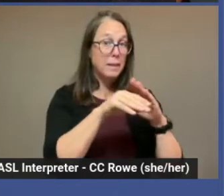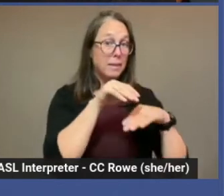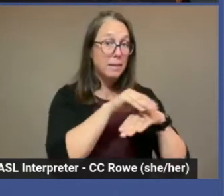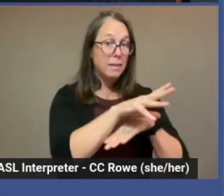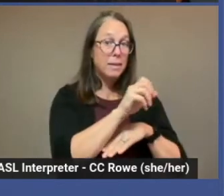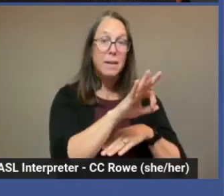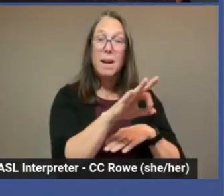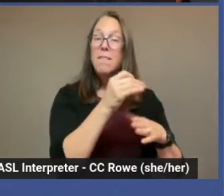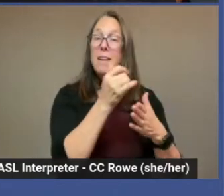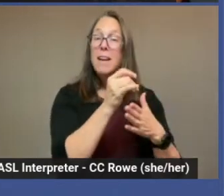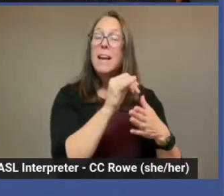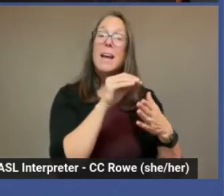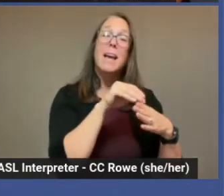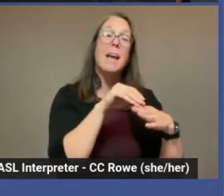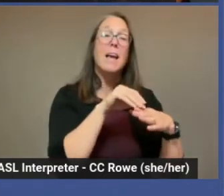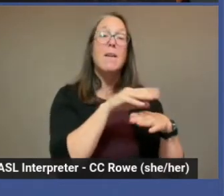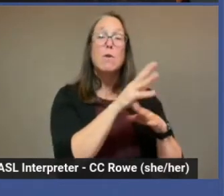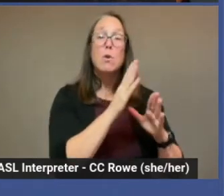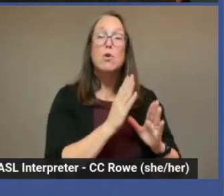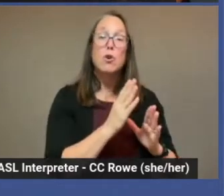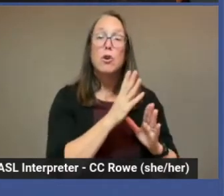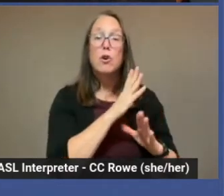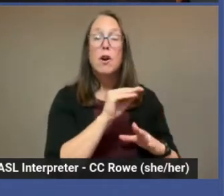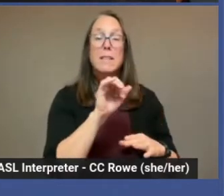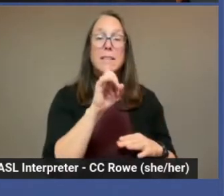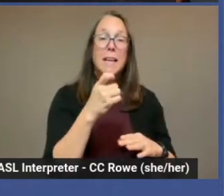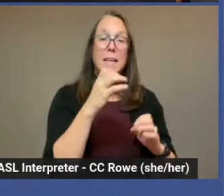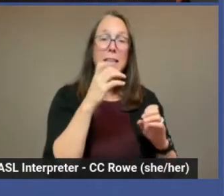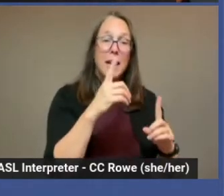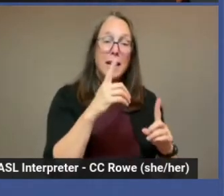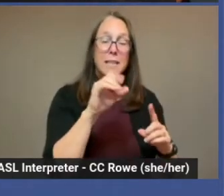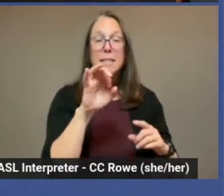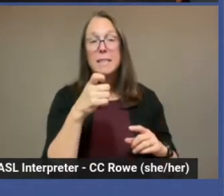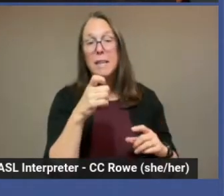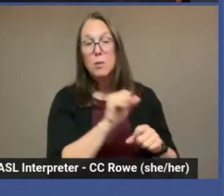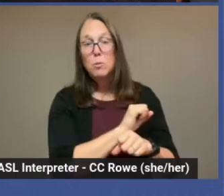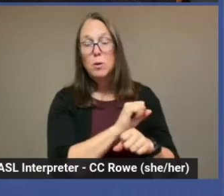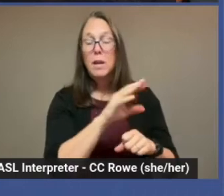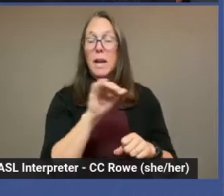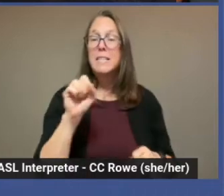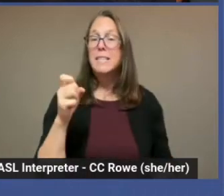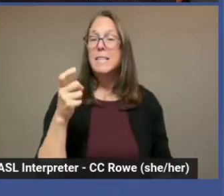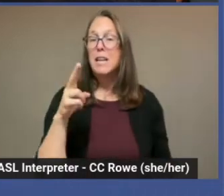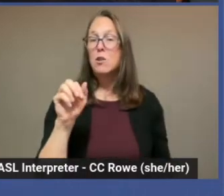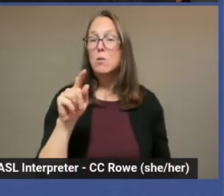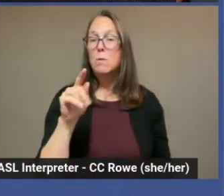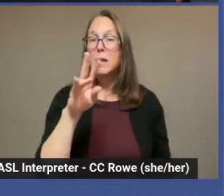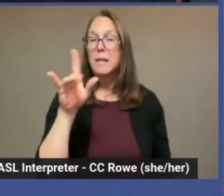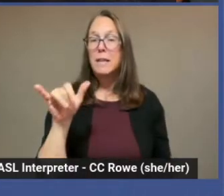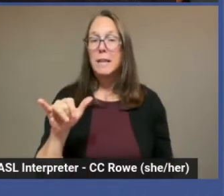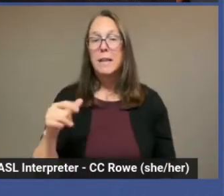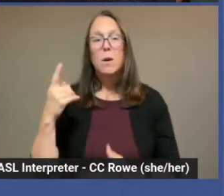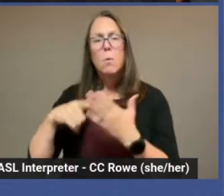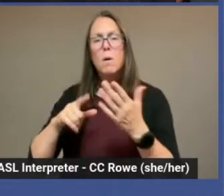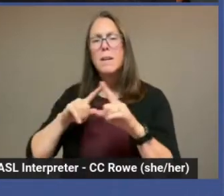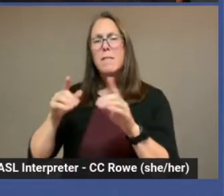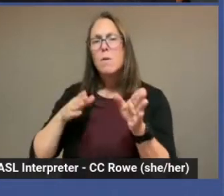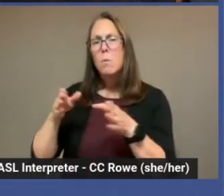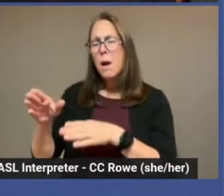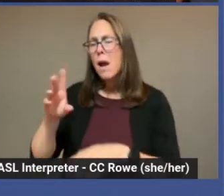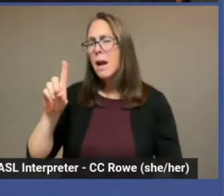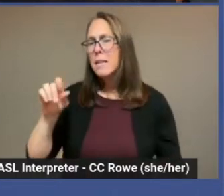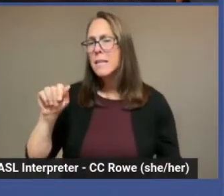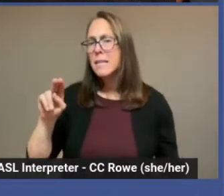influencer on the sex education, sex work and sexuality worlds. What are some ways that Dan Savage has been a positive